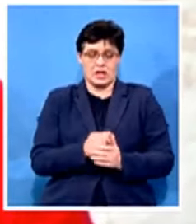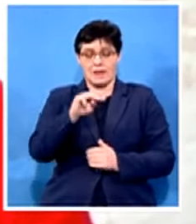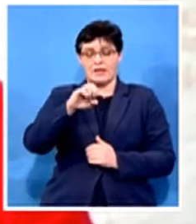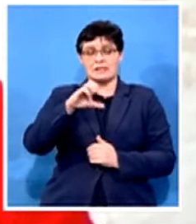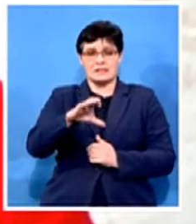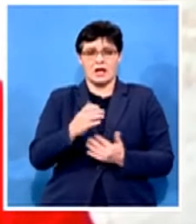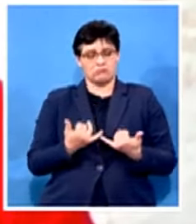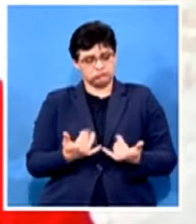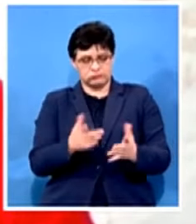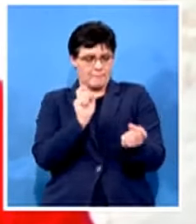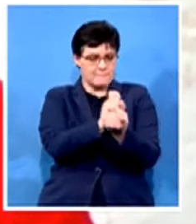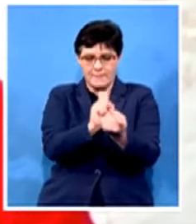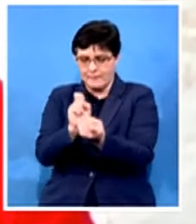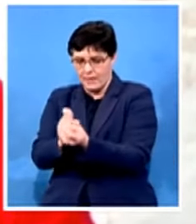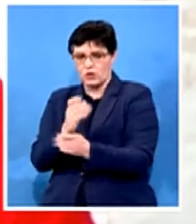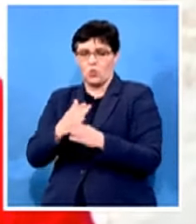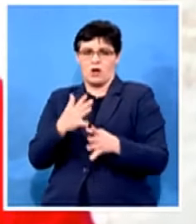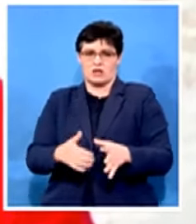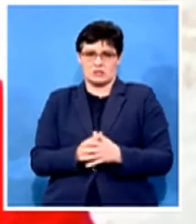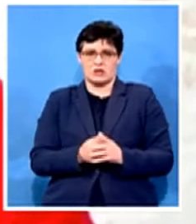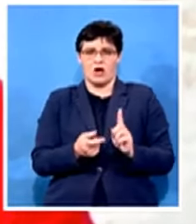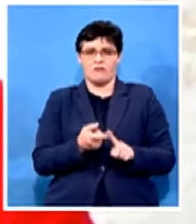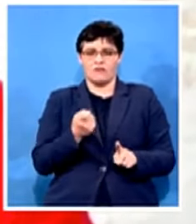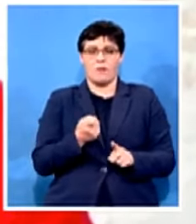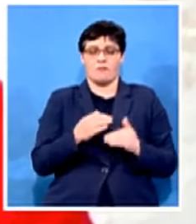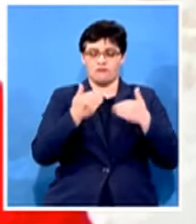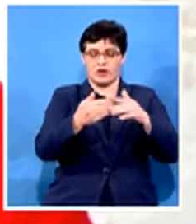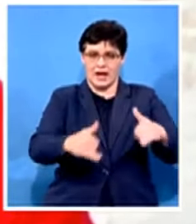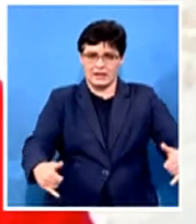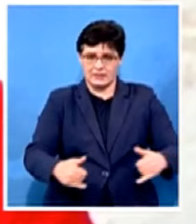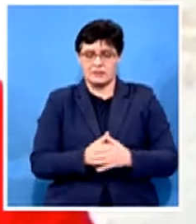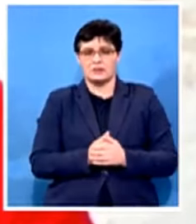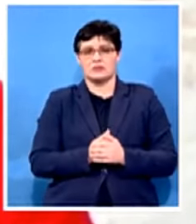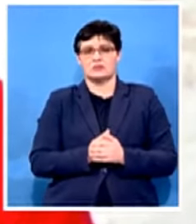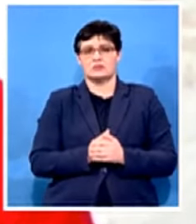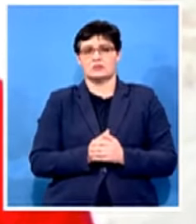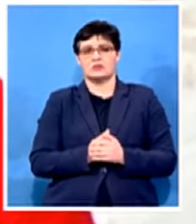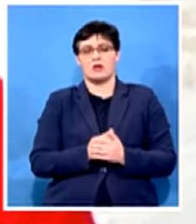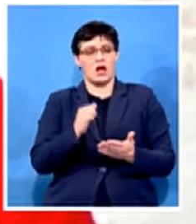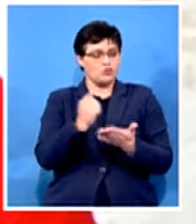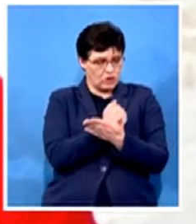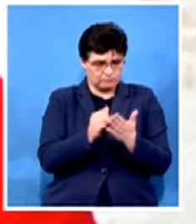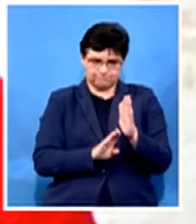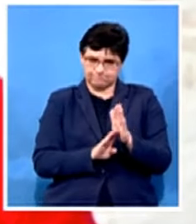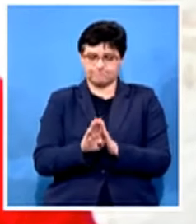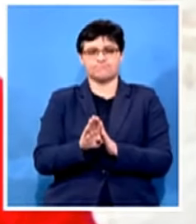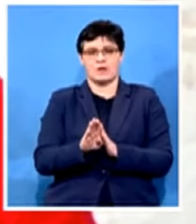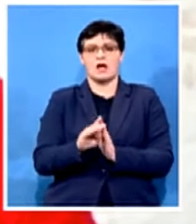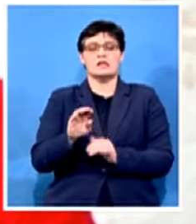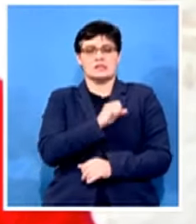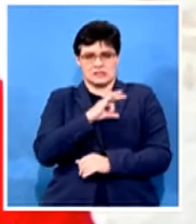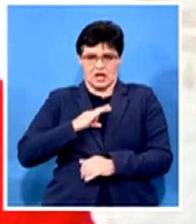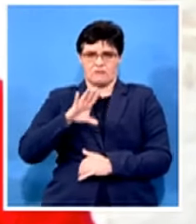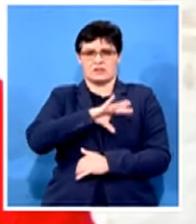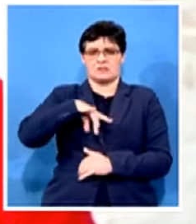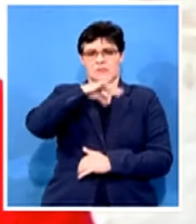from the front line and were able to register progress in improving staff morale addressing staff shortages in the